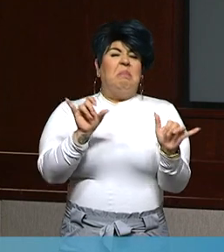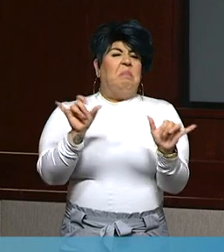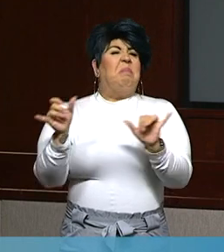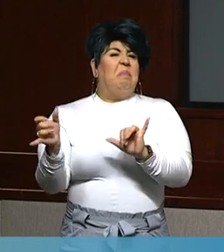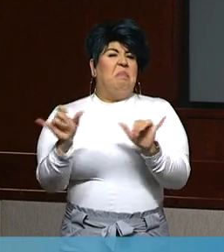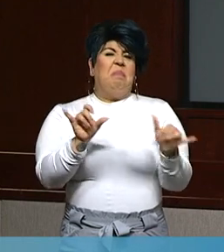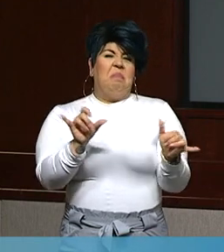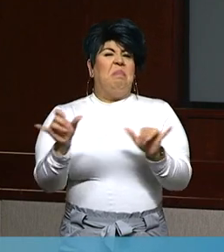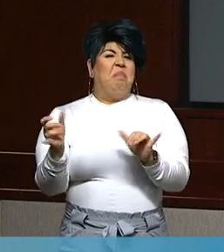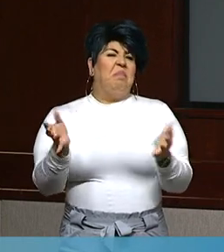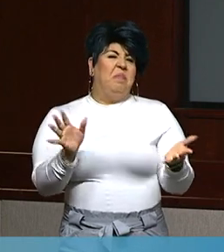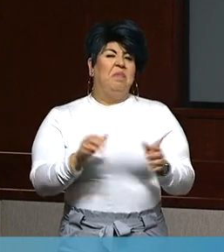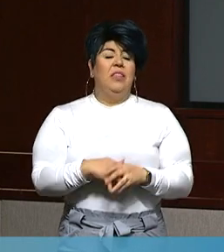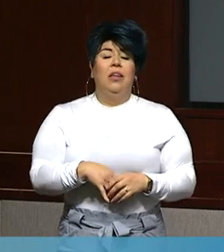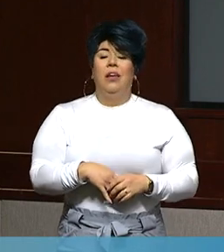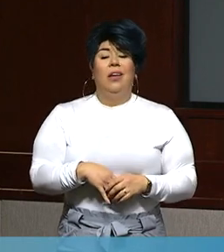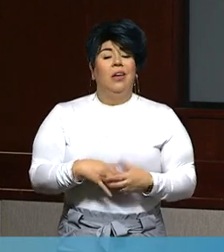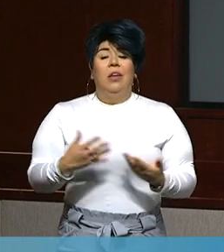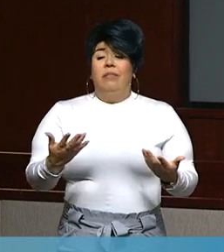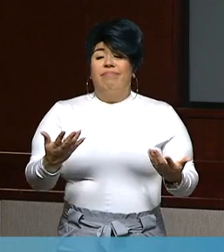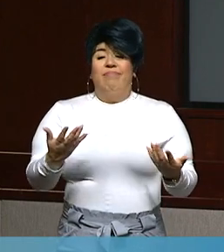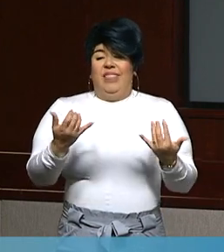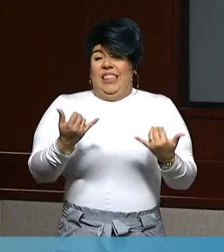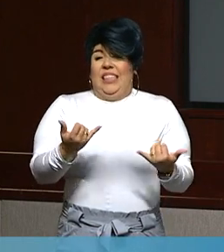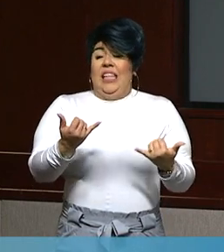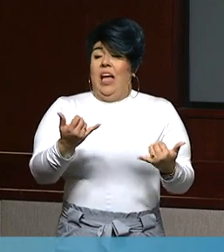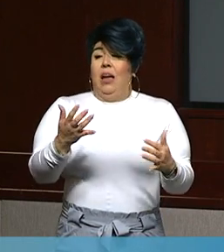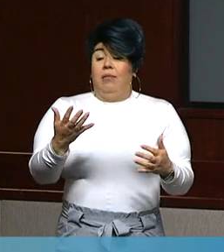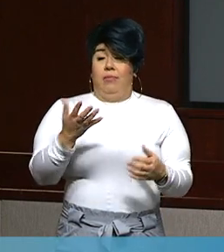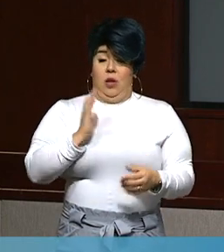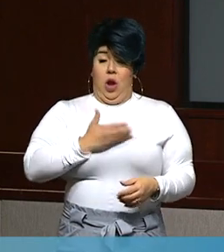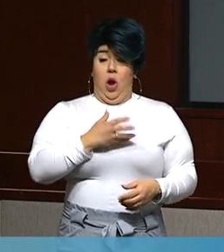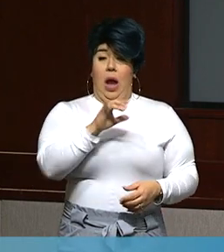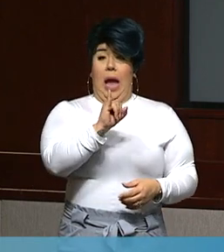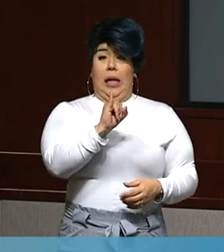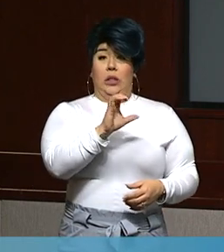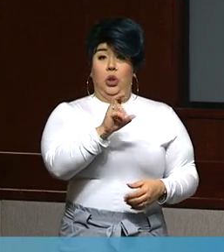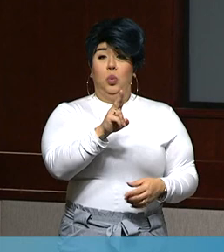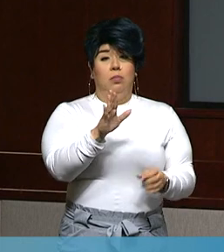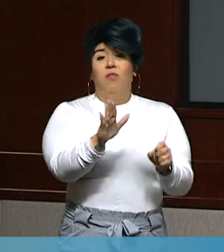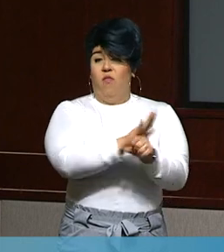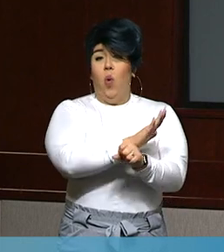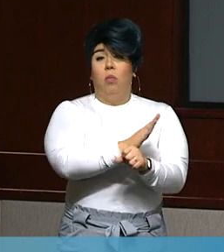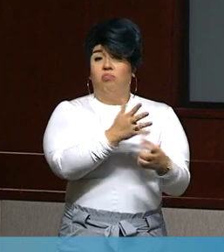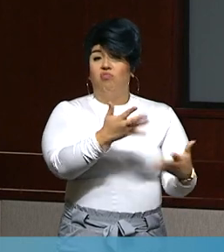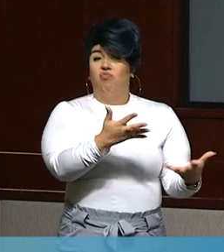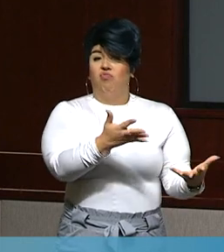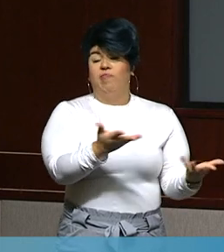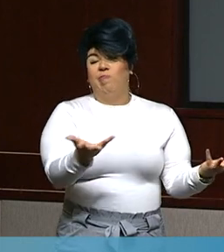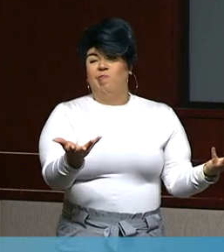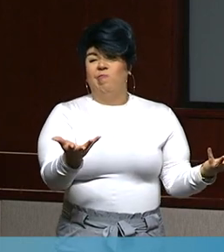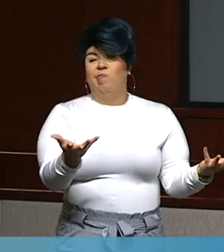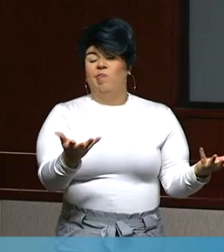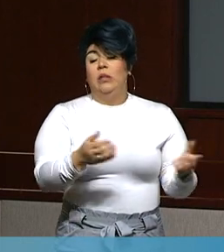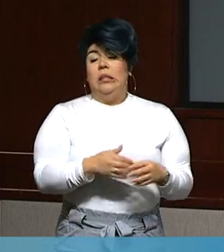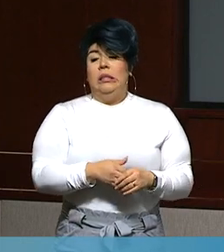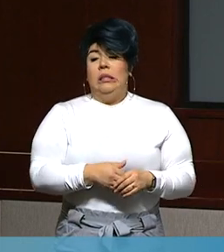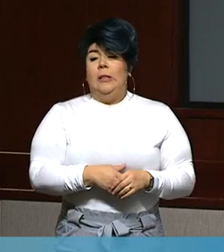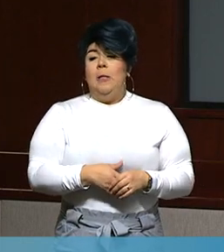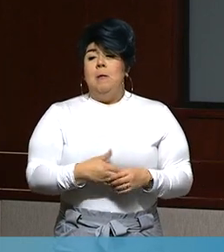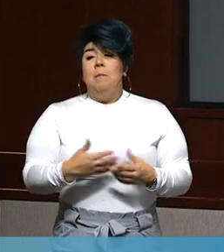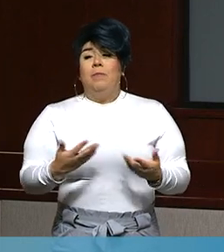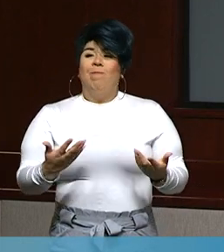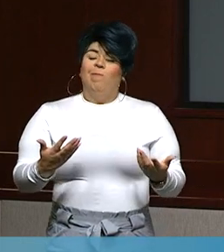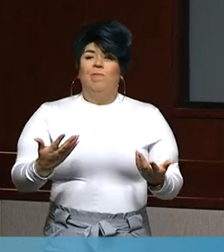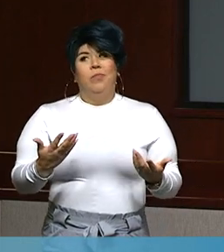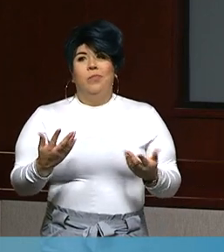past. As I mentioned at Kern Medical, today we're full in our ICUs. I would say, it's